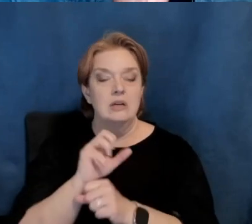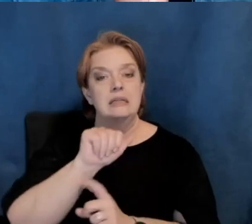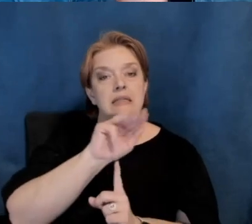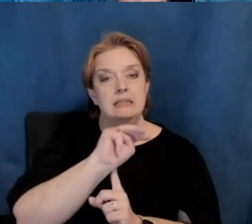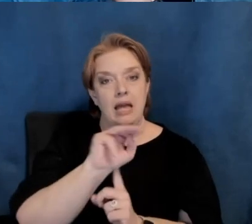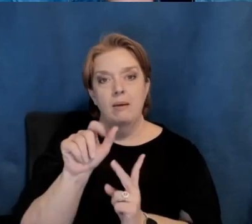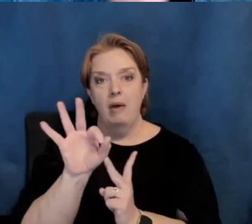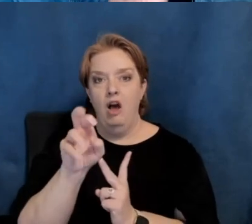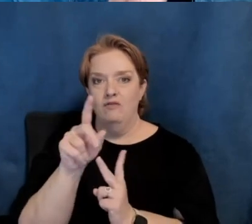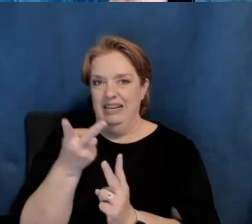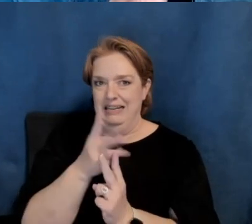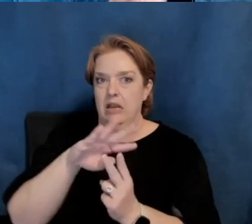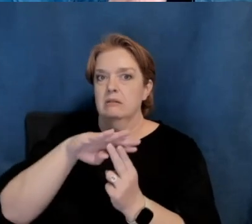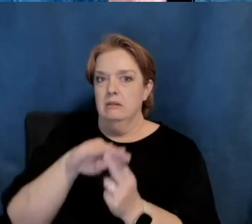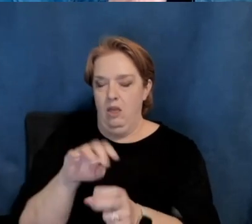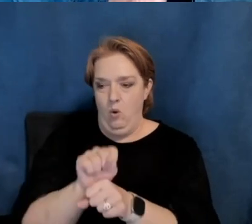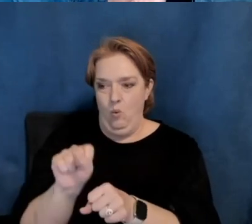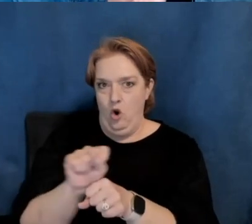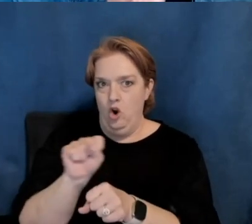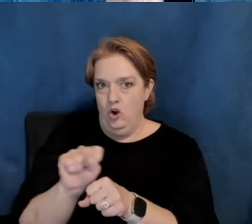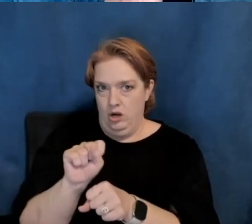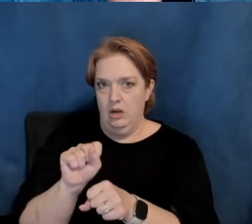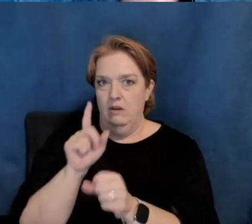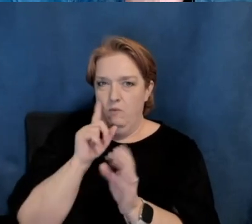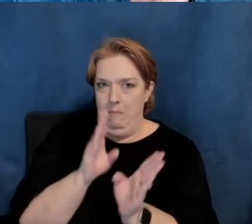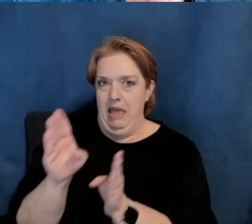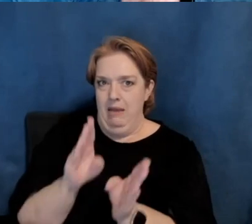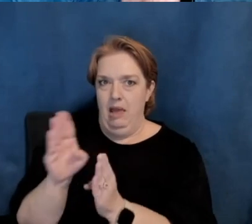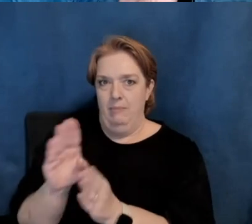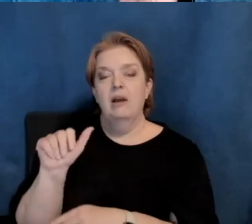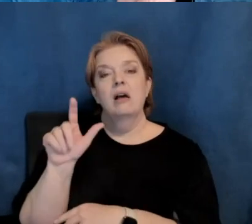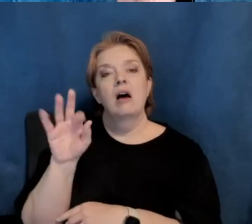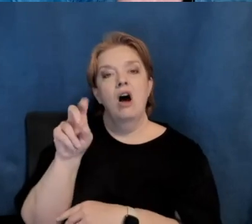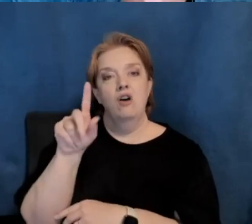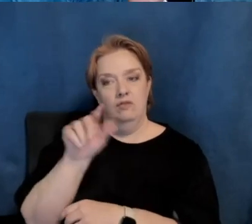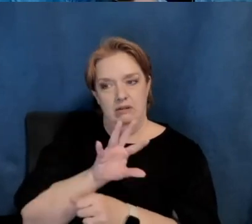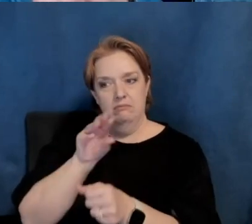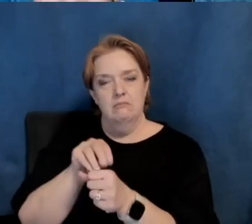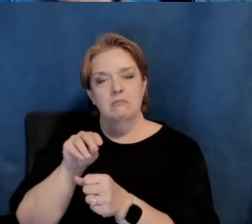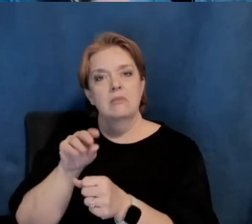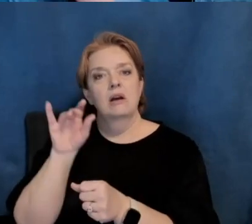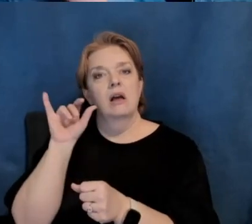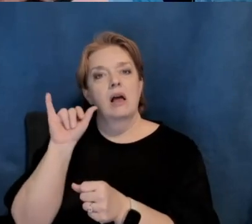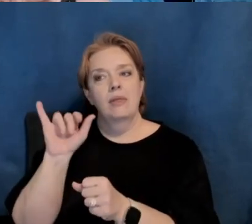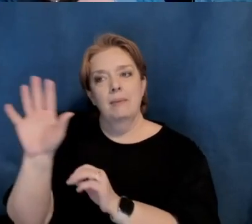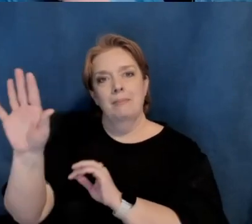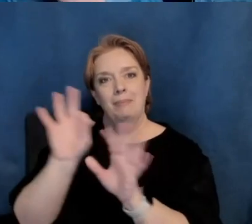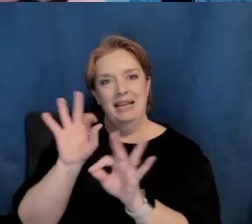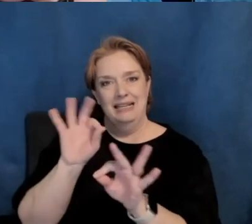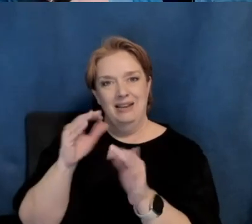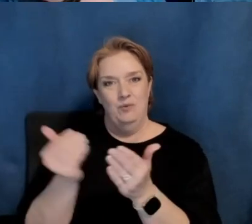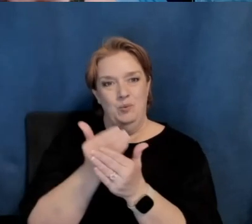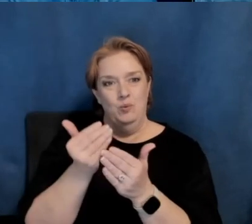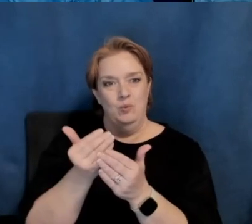project. Uh, and Alfreda was around long enough to have participated in the, uh, uh, in the selection of the designated,